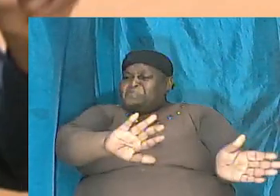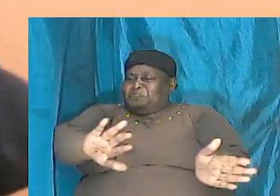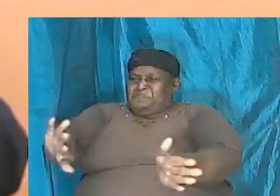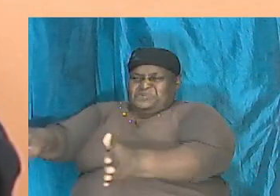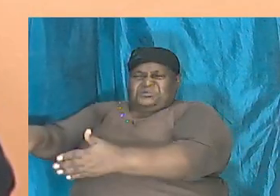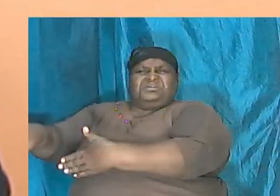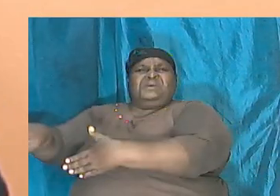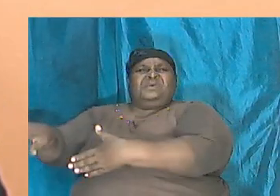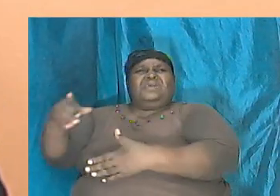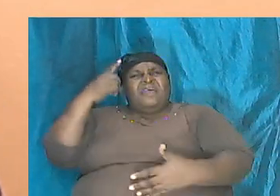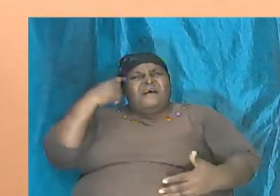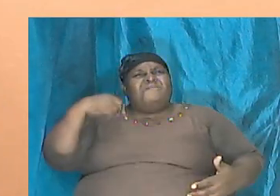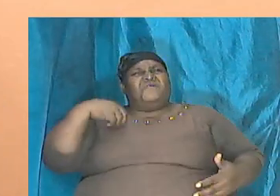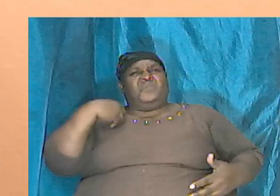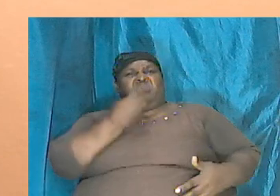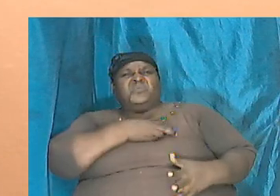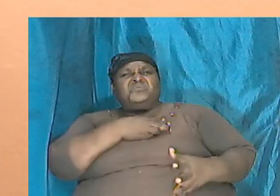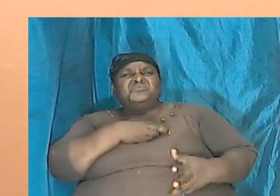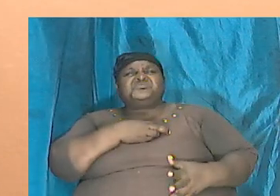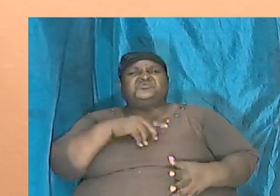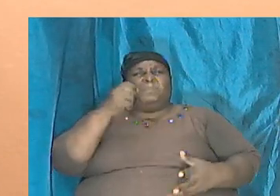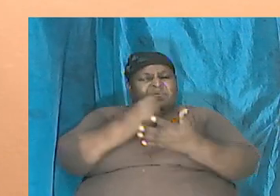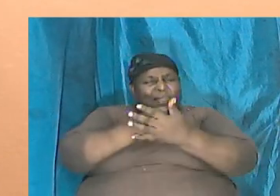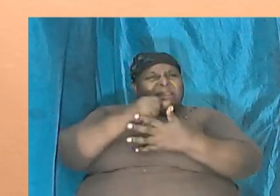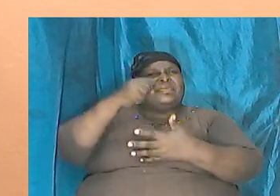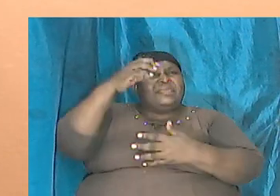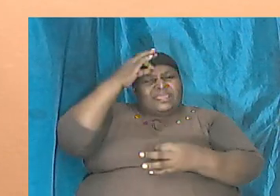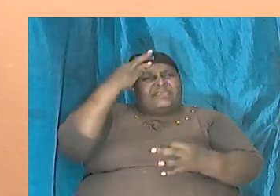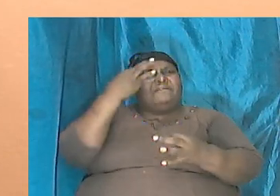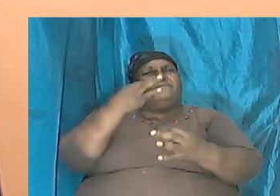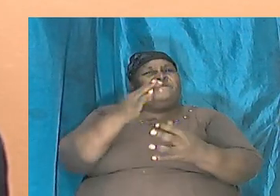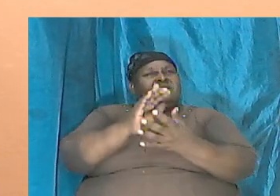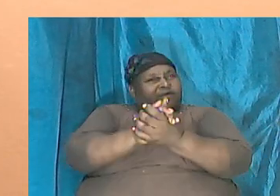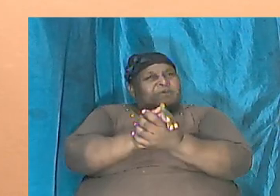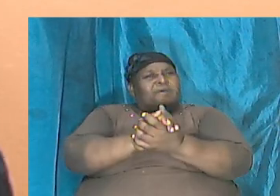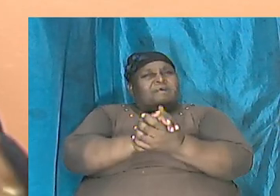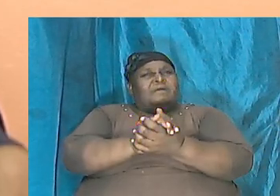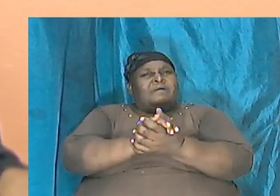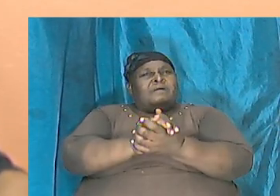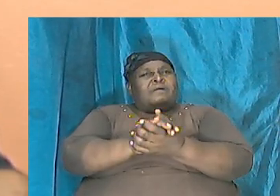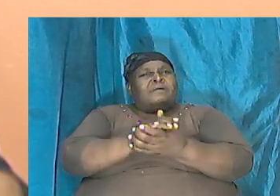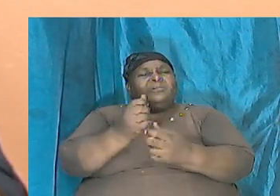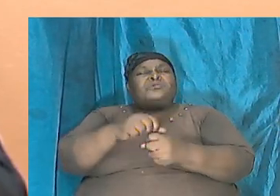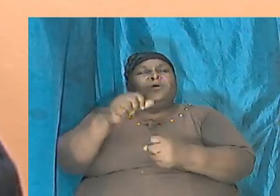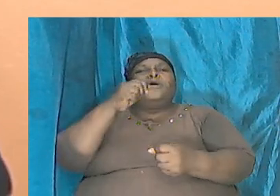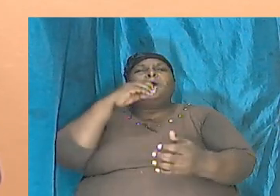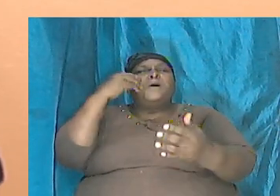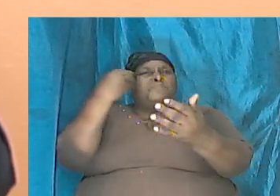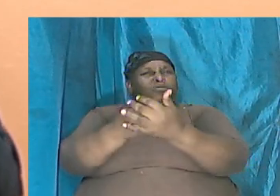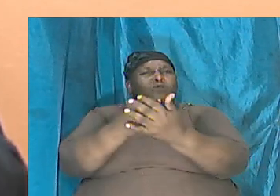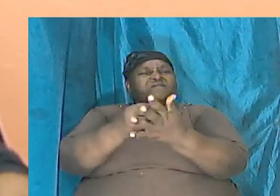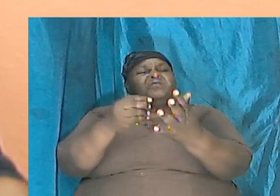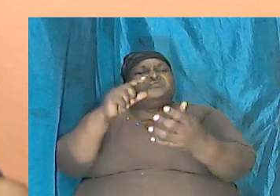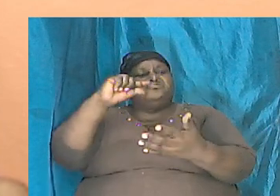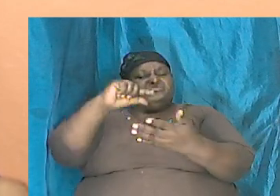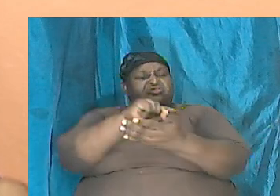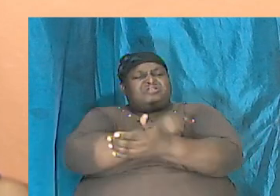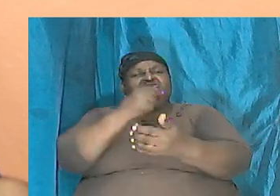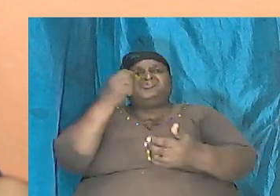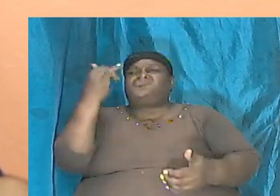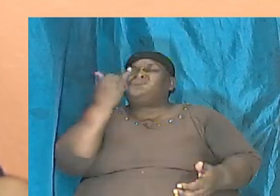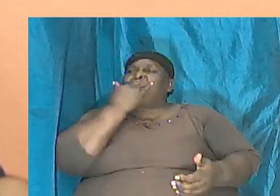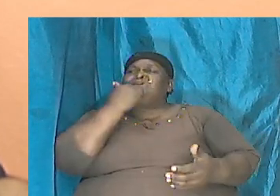hold on to and use it to prove that Genesis is wrong and the Bible is ridiculous.